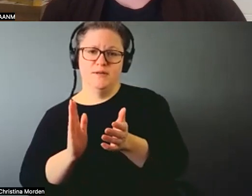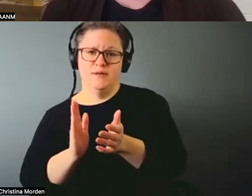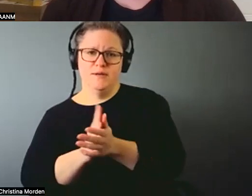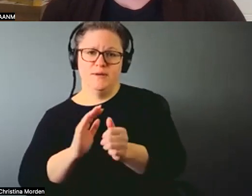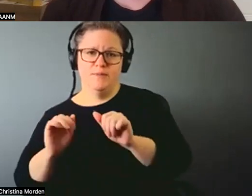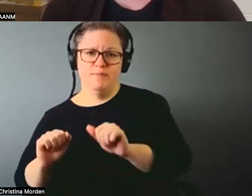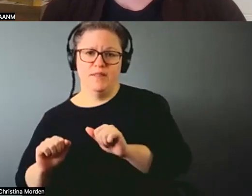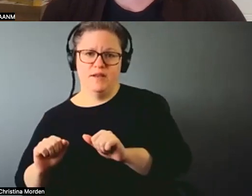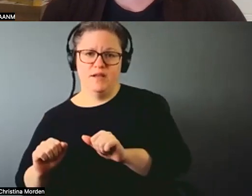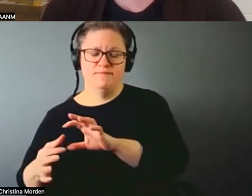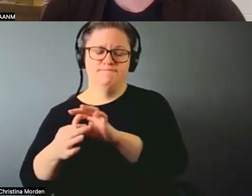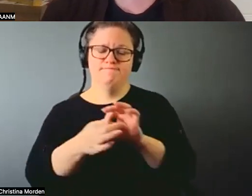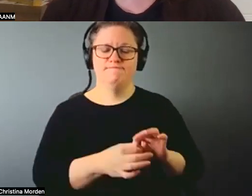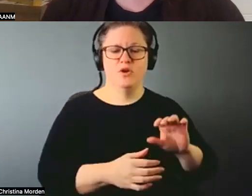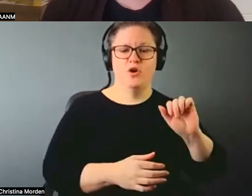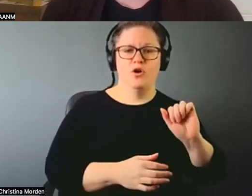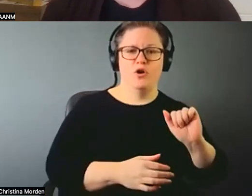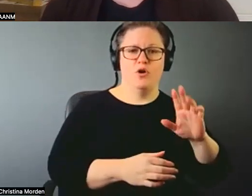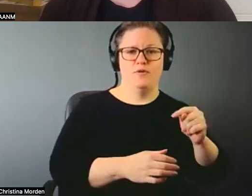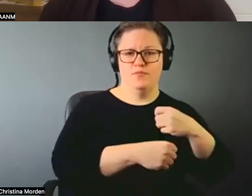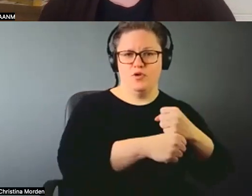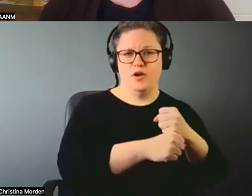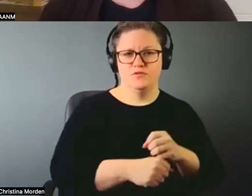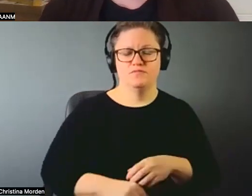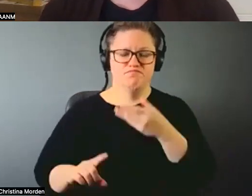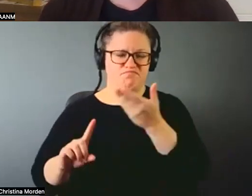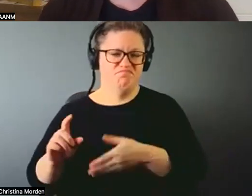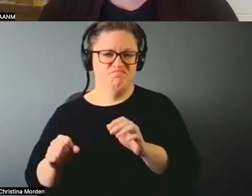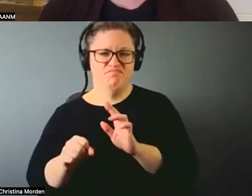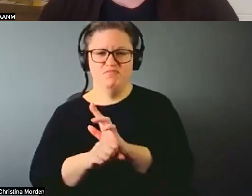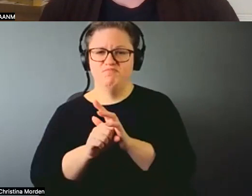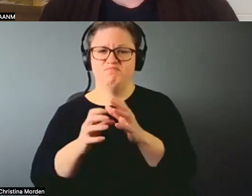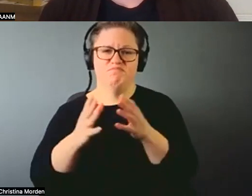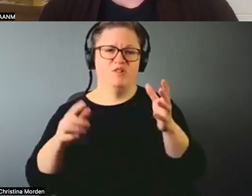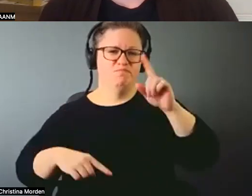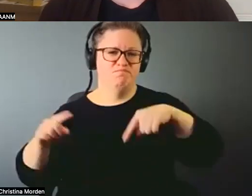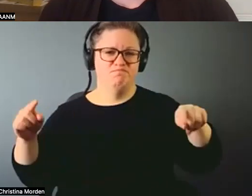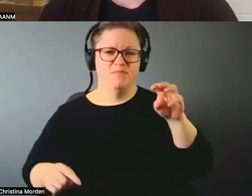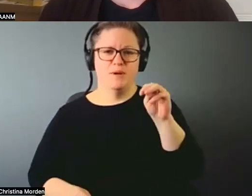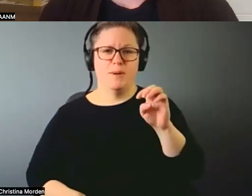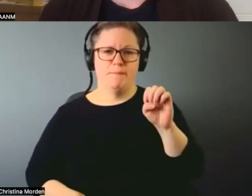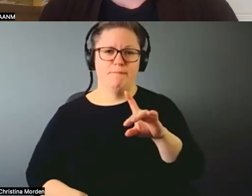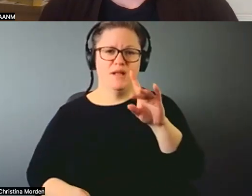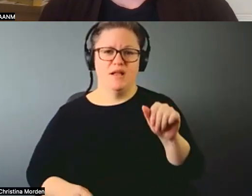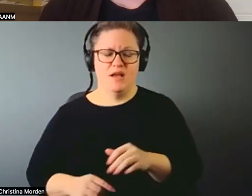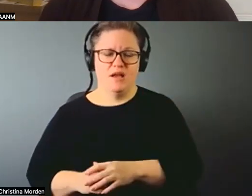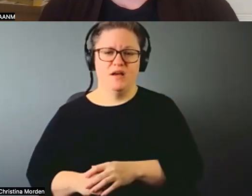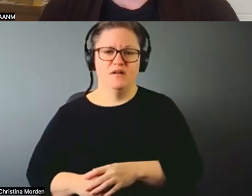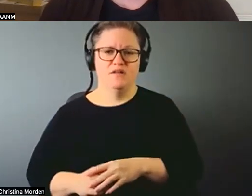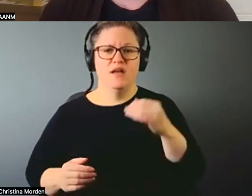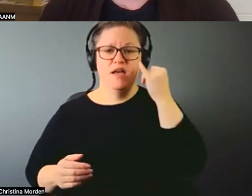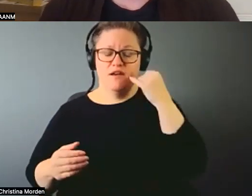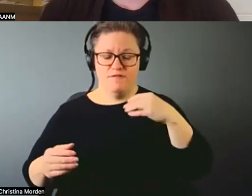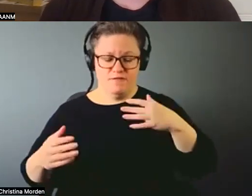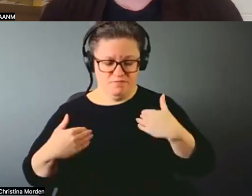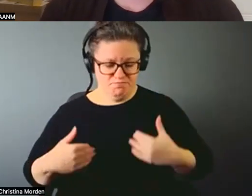largely multimedia approaches. With significant changes in mobility, old spaces become unknown insofar